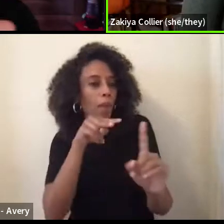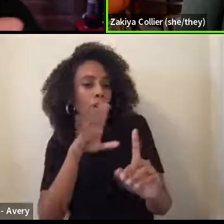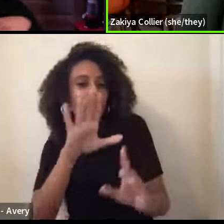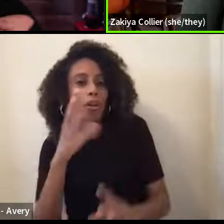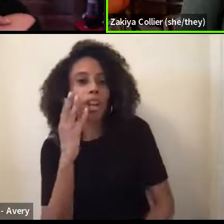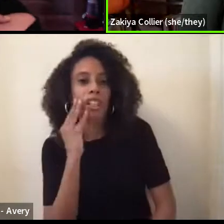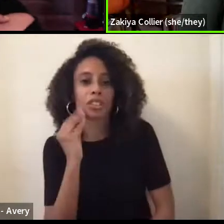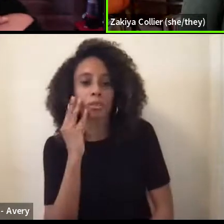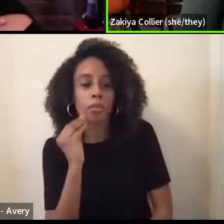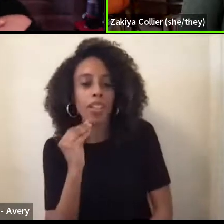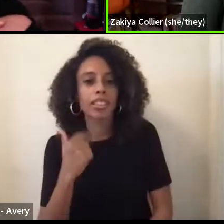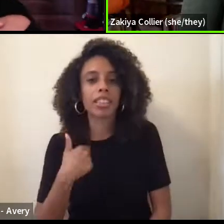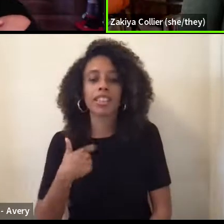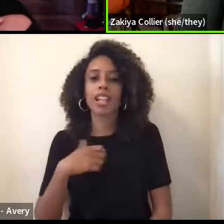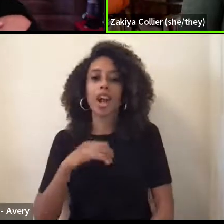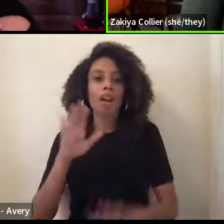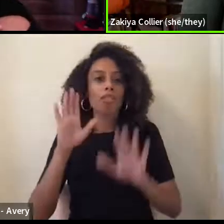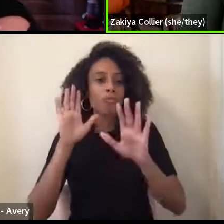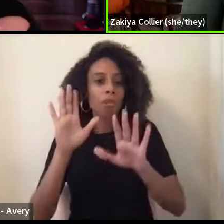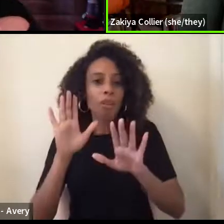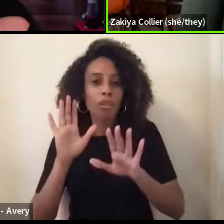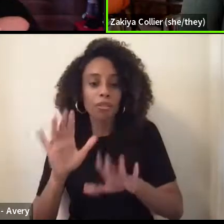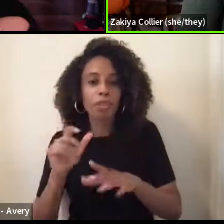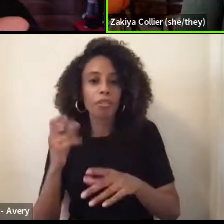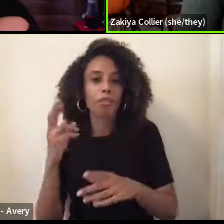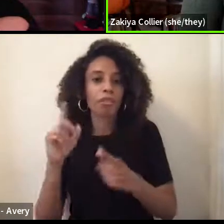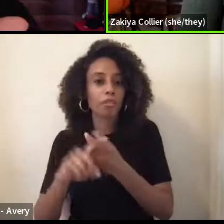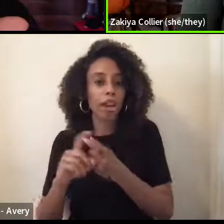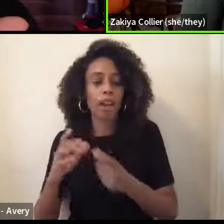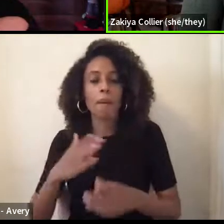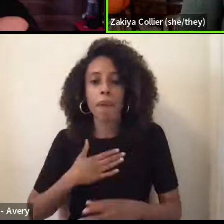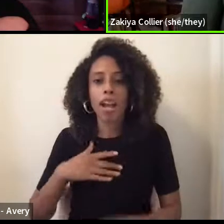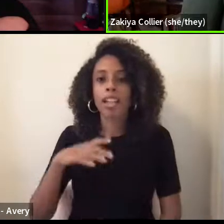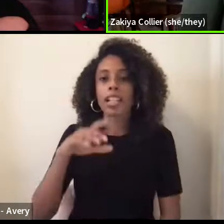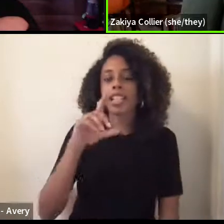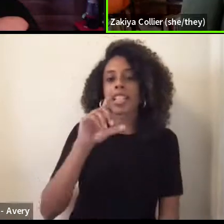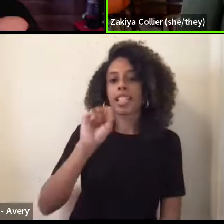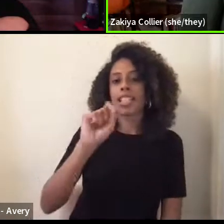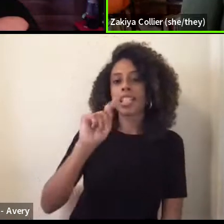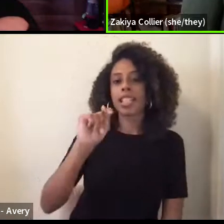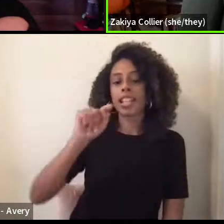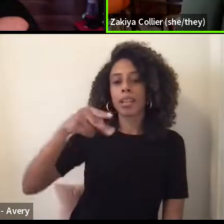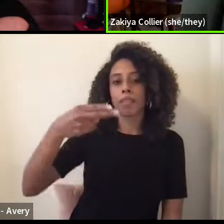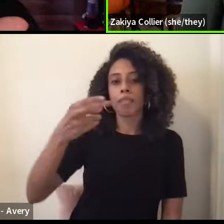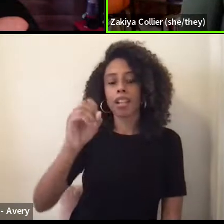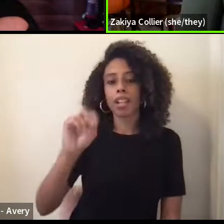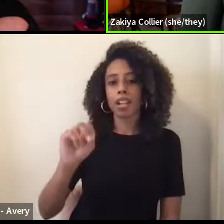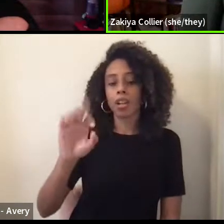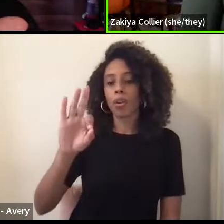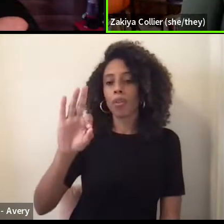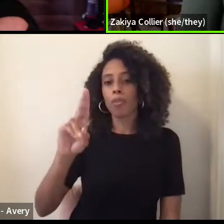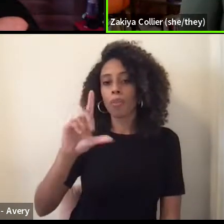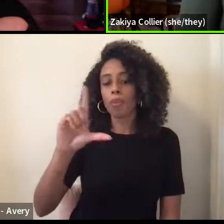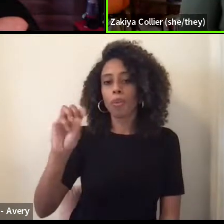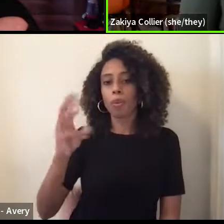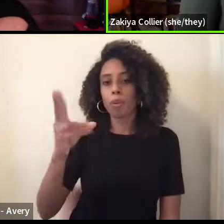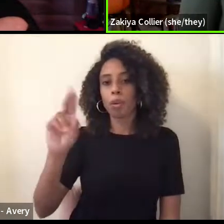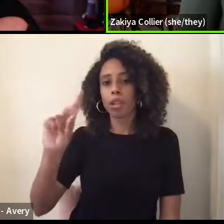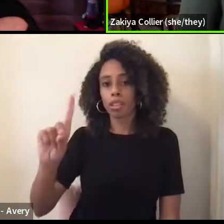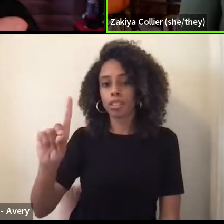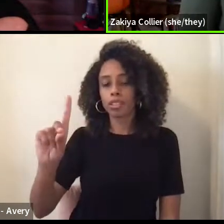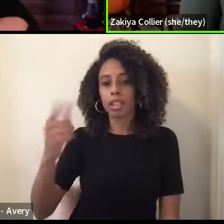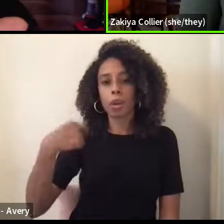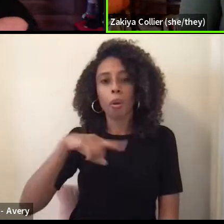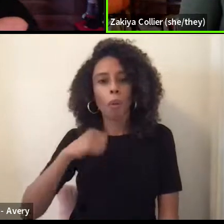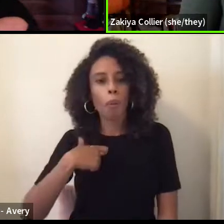cause a wonderful colleague of mine, um, Stephen Fullwood always says that like, we deserve to, to have the benefit of our